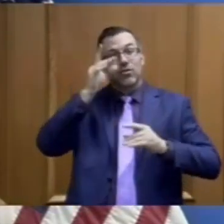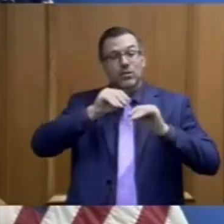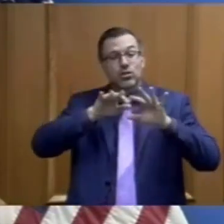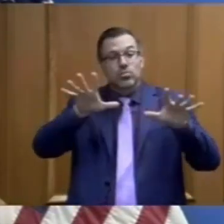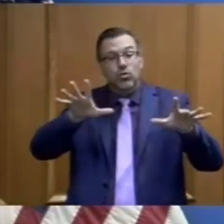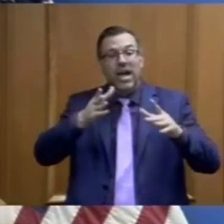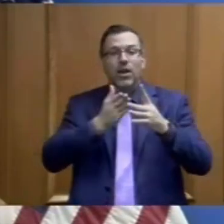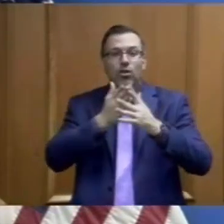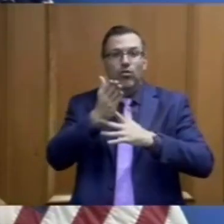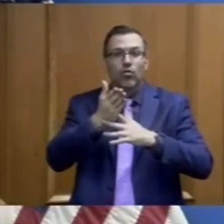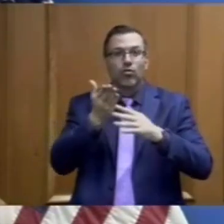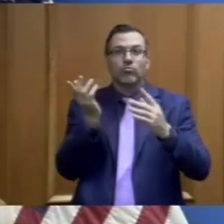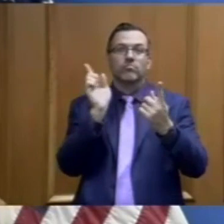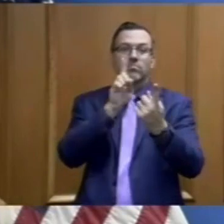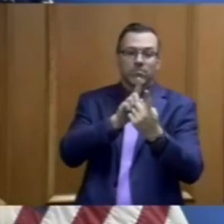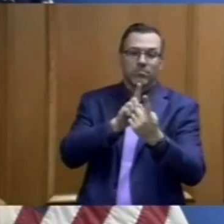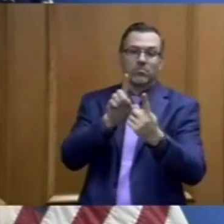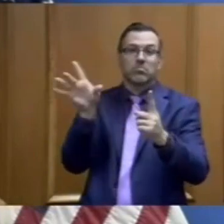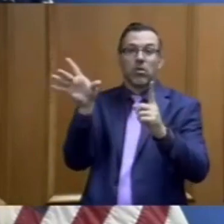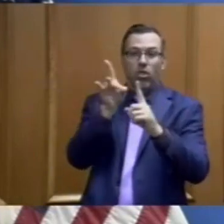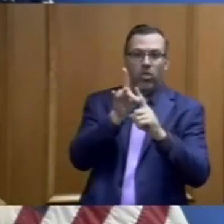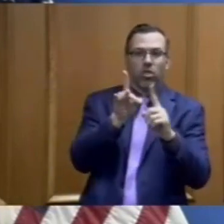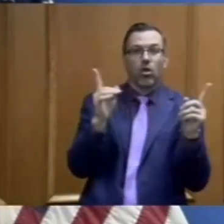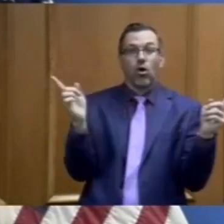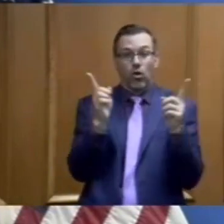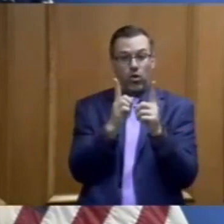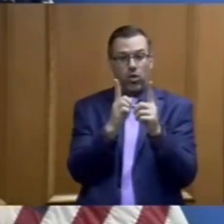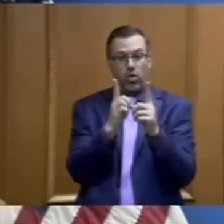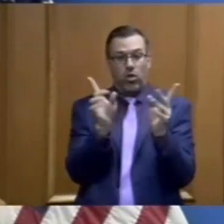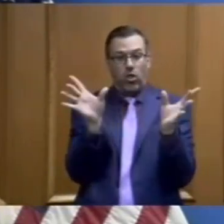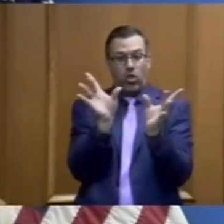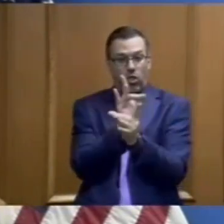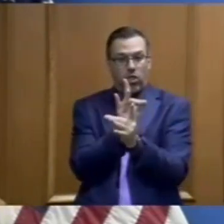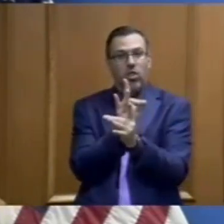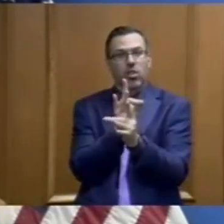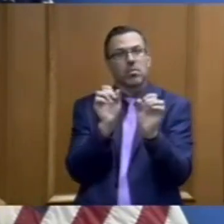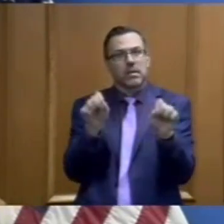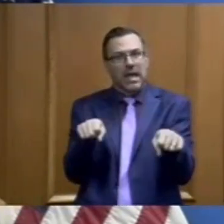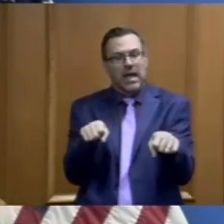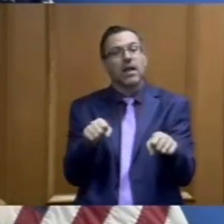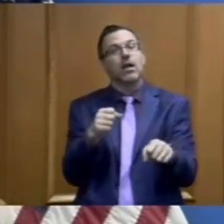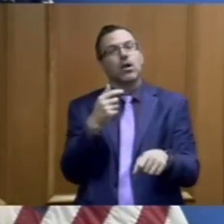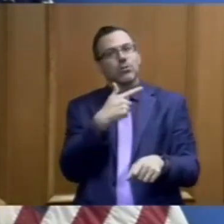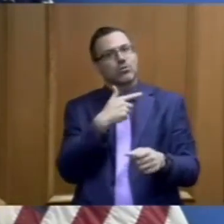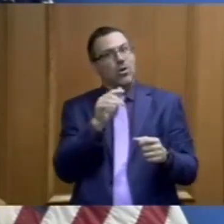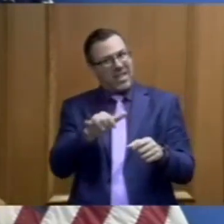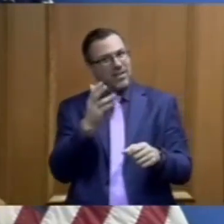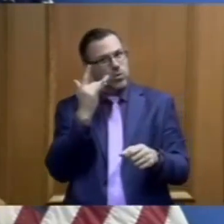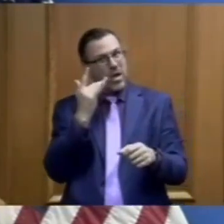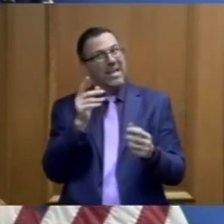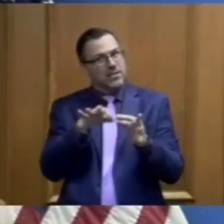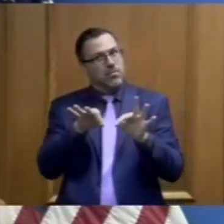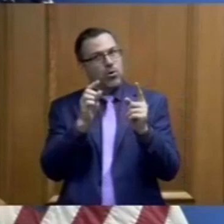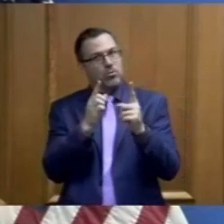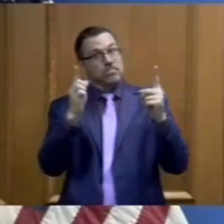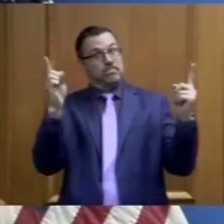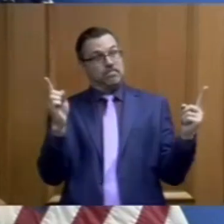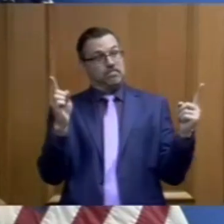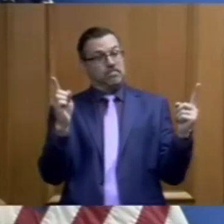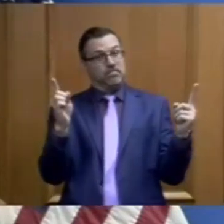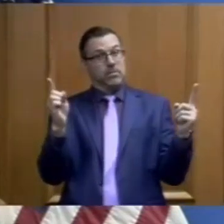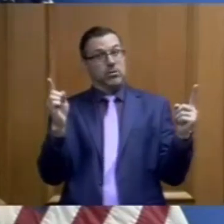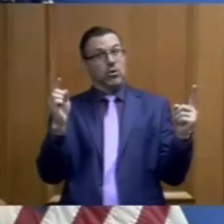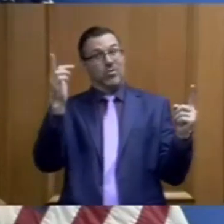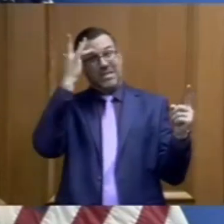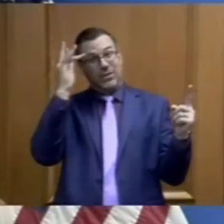So social distancing is the way to to be safe. And we know that Tennesseans can be safe and operate businesses at the same